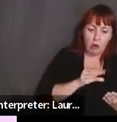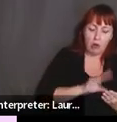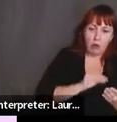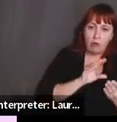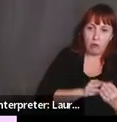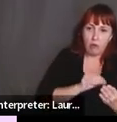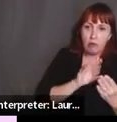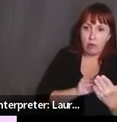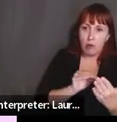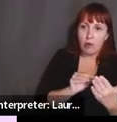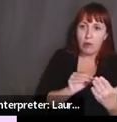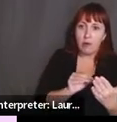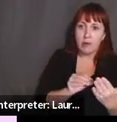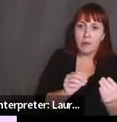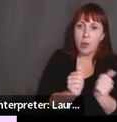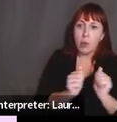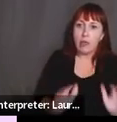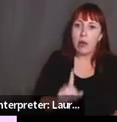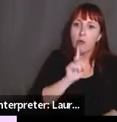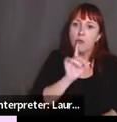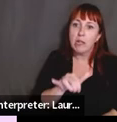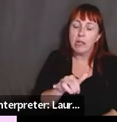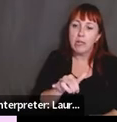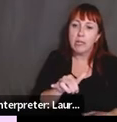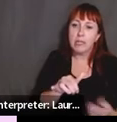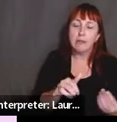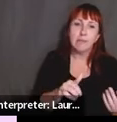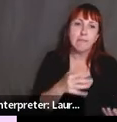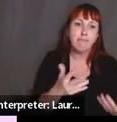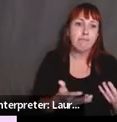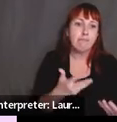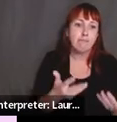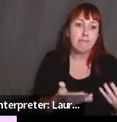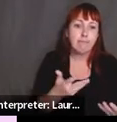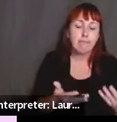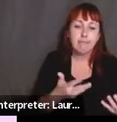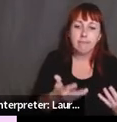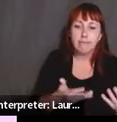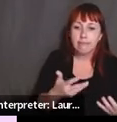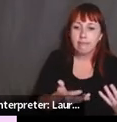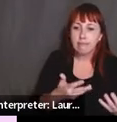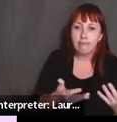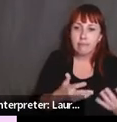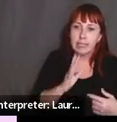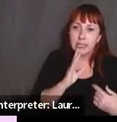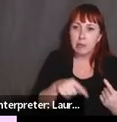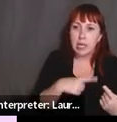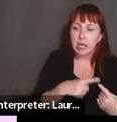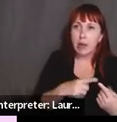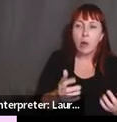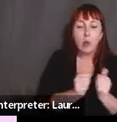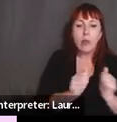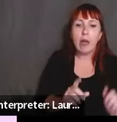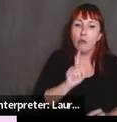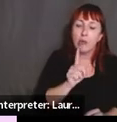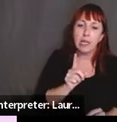really, uh, speaking about, uh, you know, um, without really